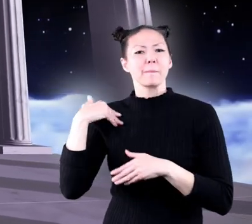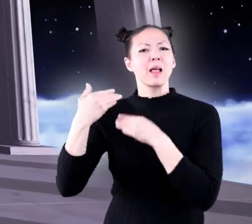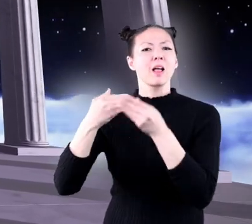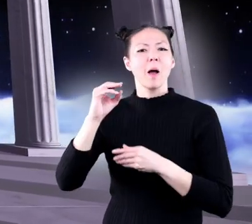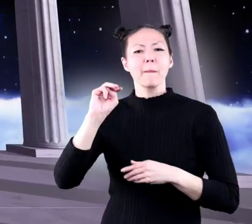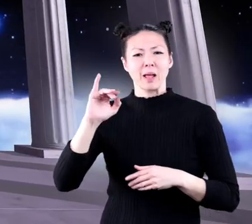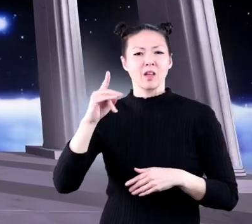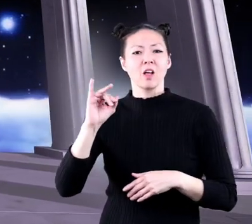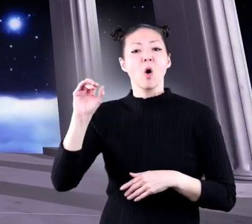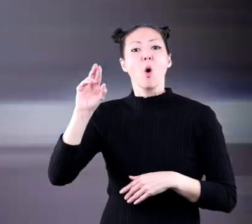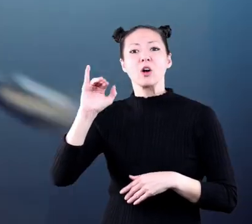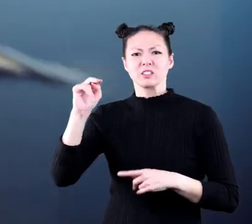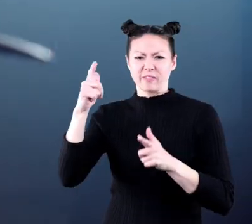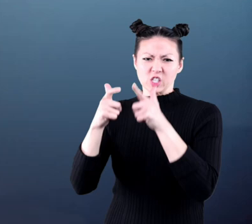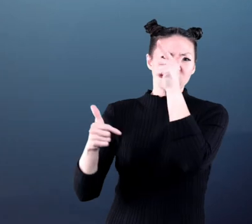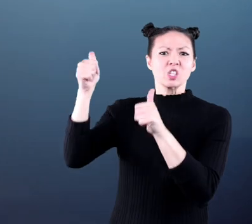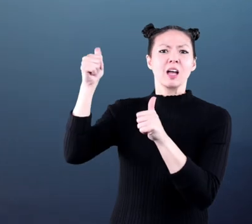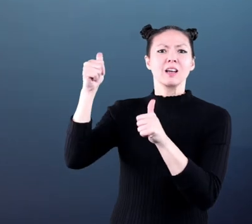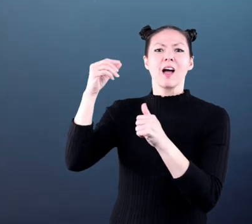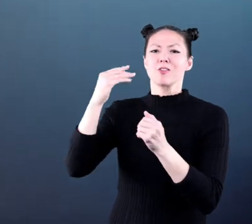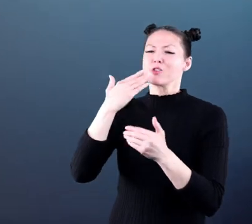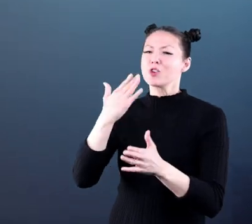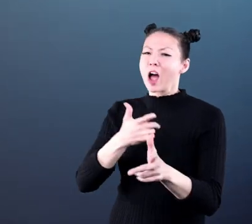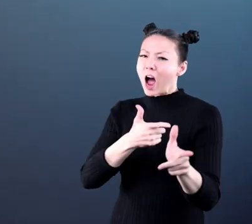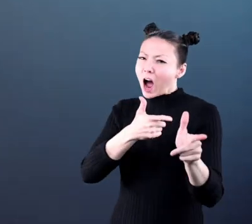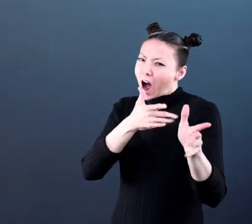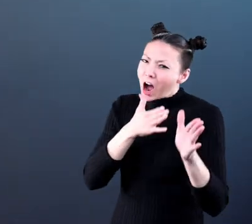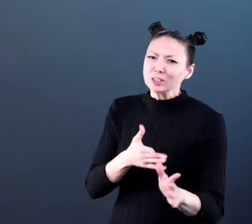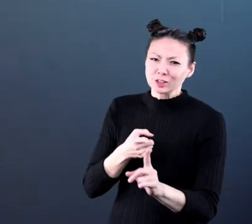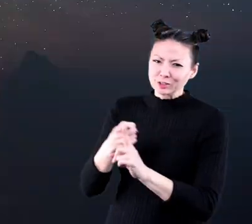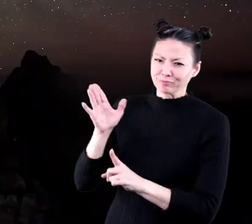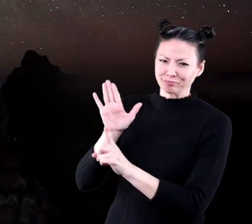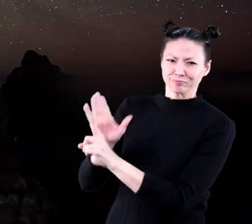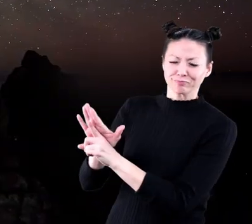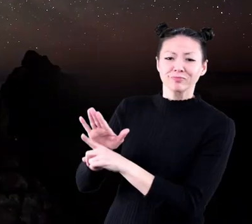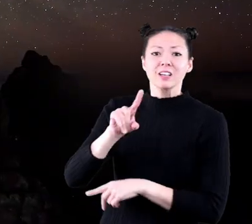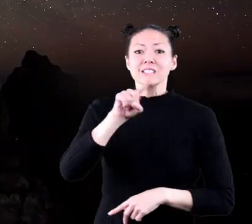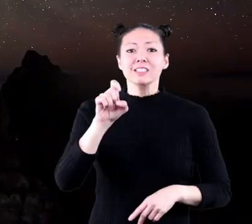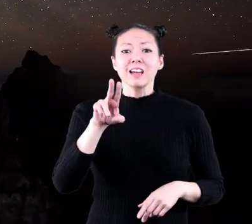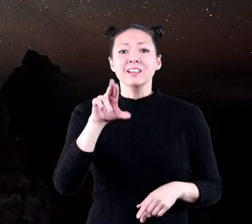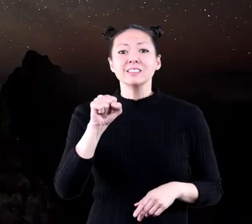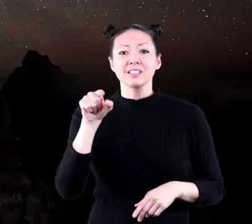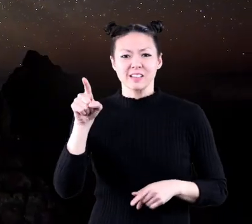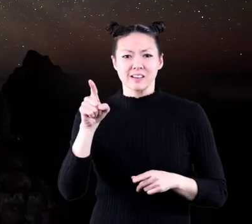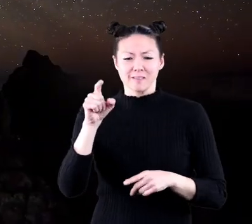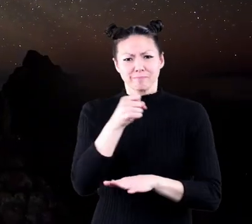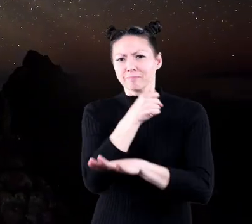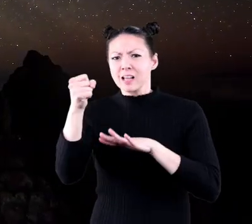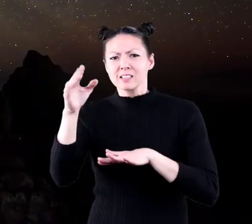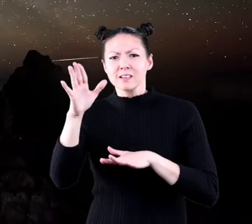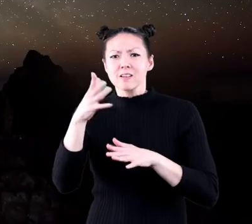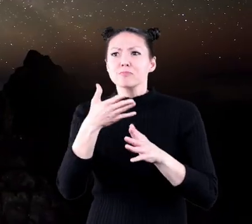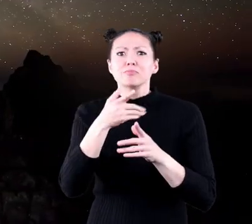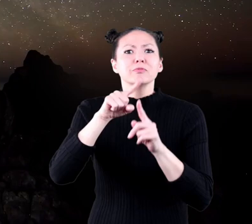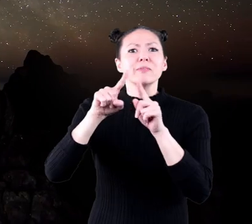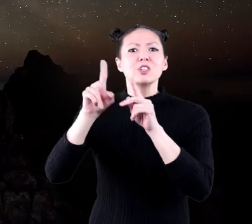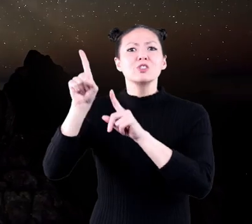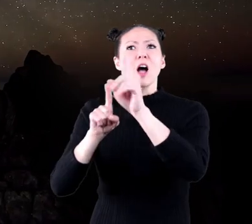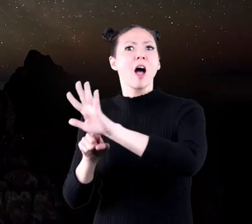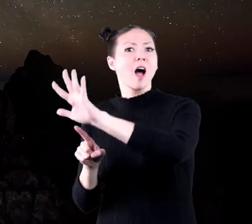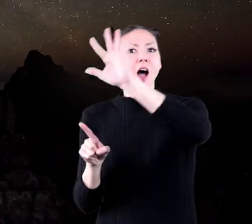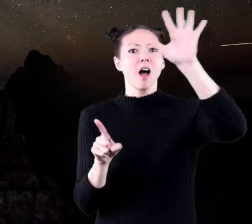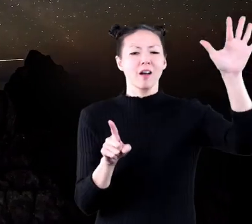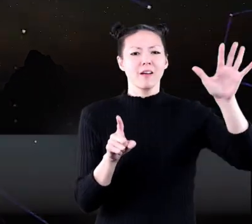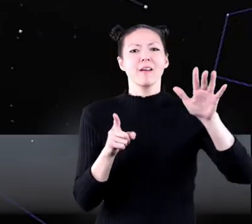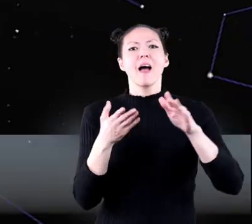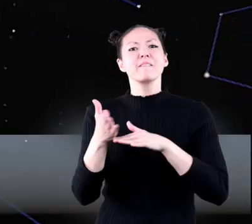Orion was a giant and a very good hunter. Zeus placed him among the stars after Orion's death.